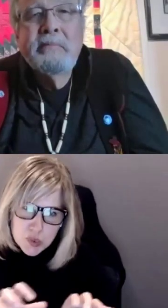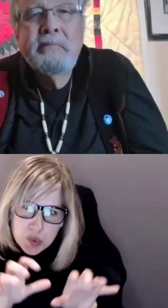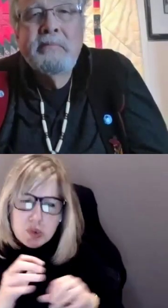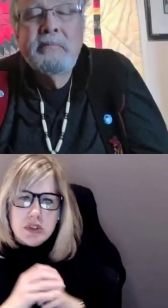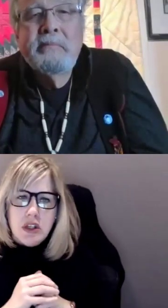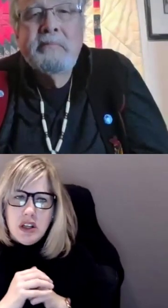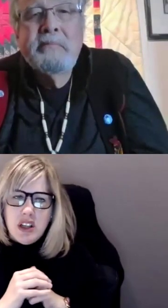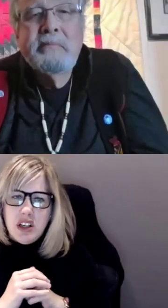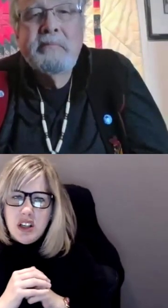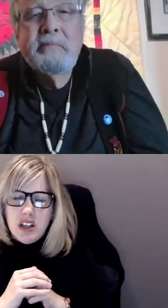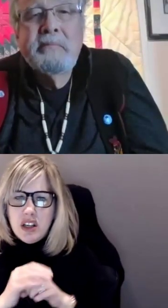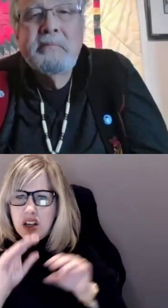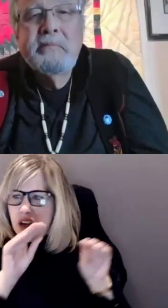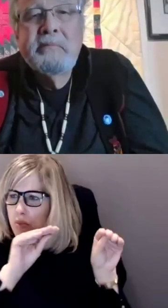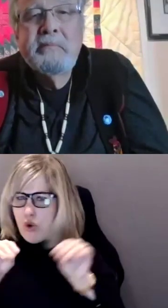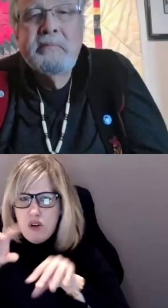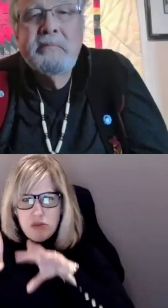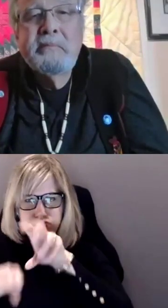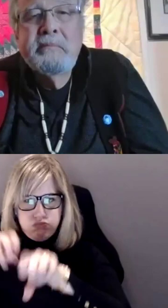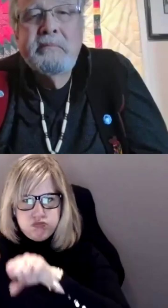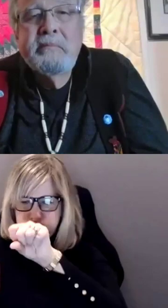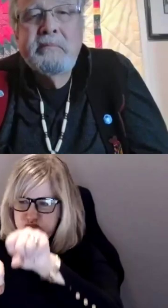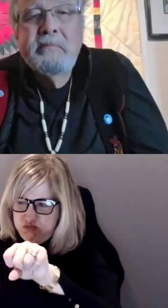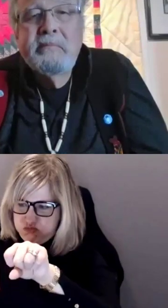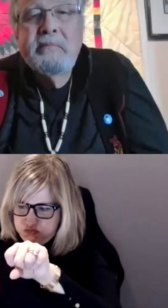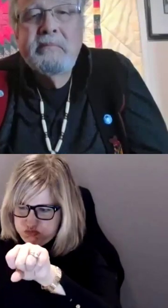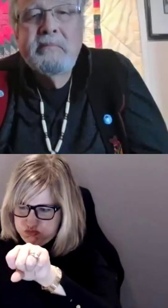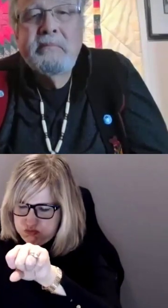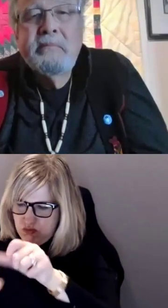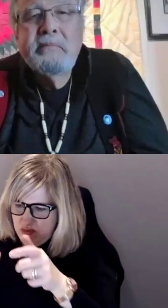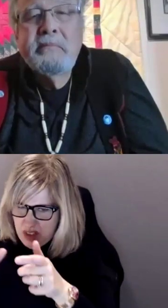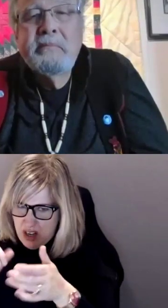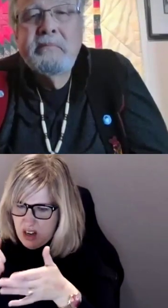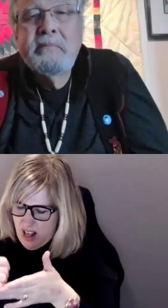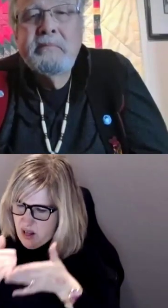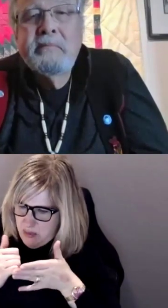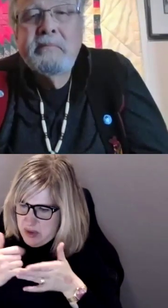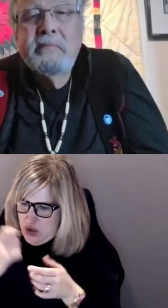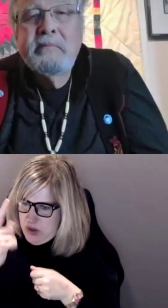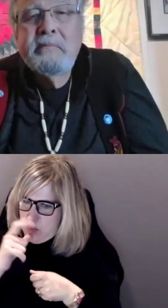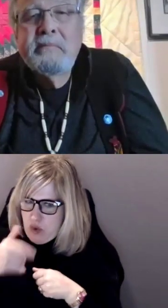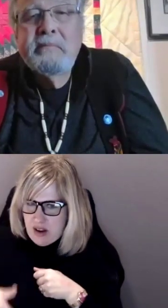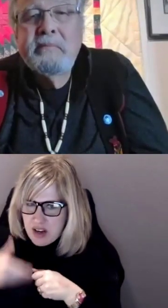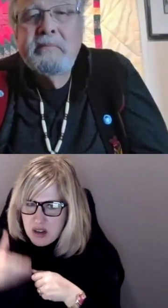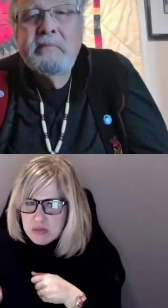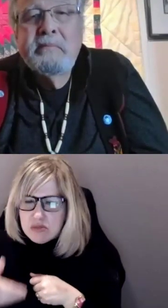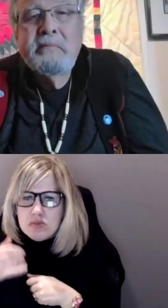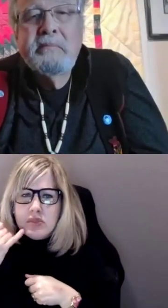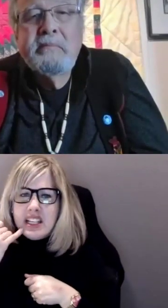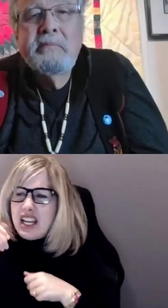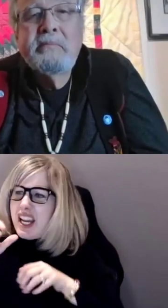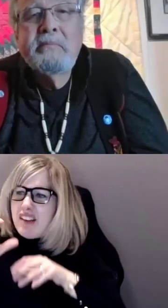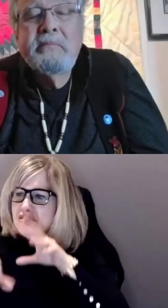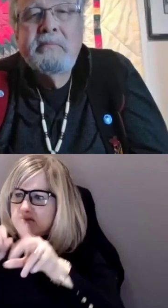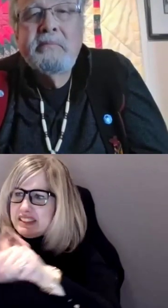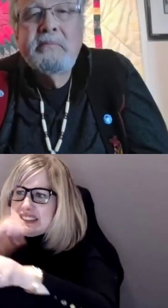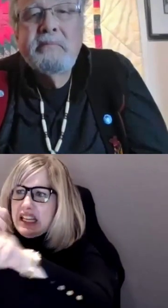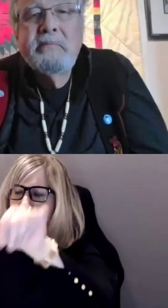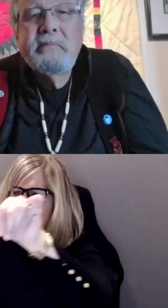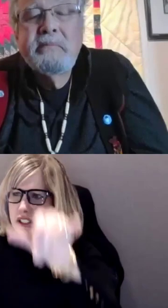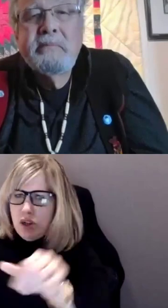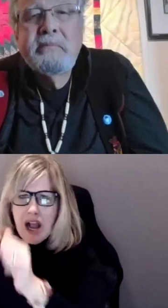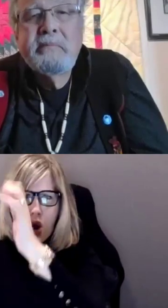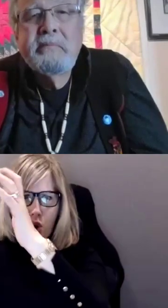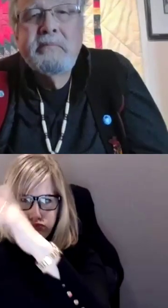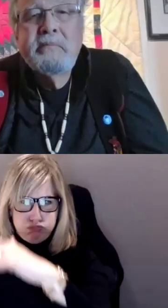colonization shapes my understanding of who i am my opportunities for decolonial action you can pick as many as you want and i'll